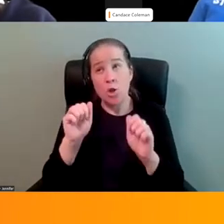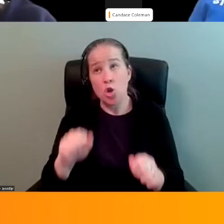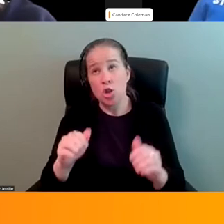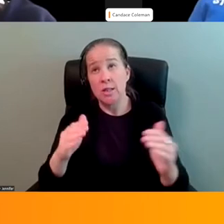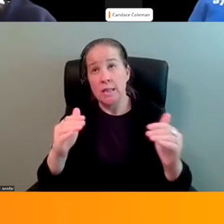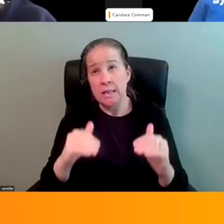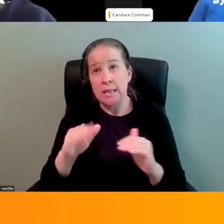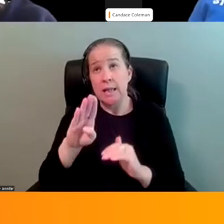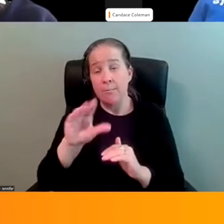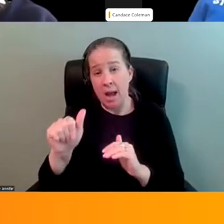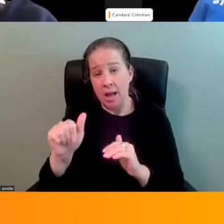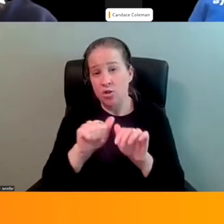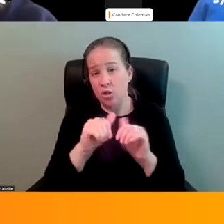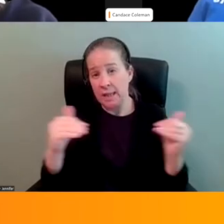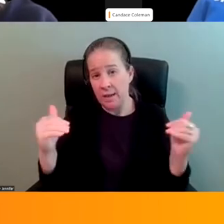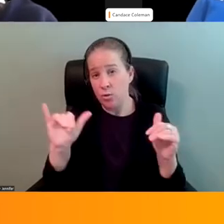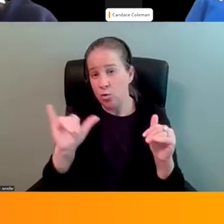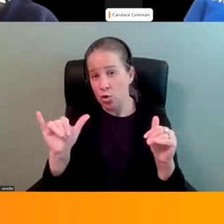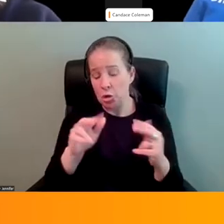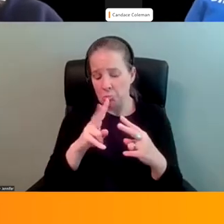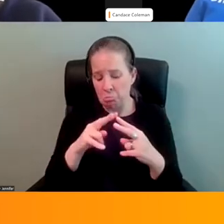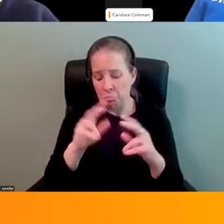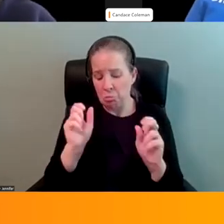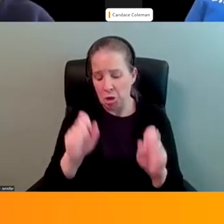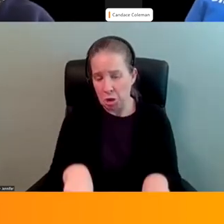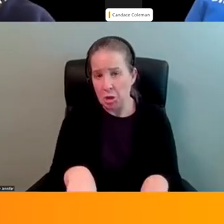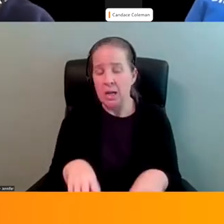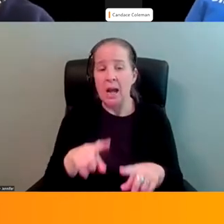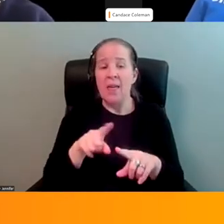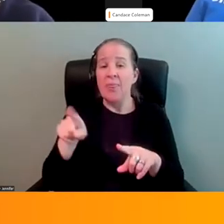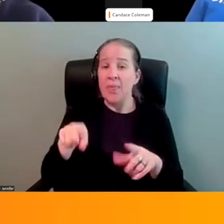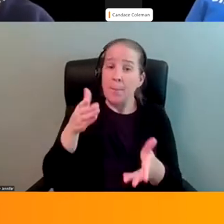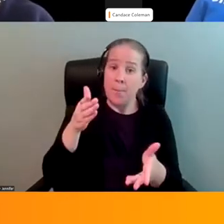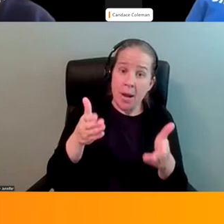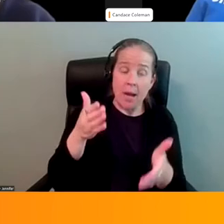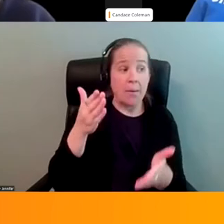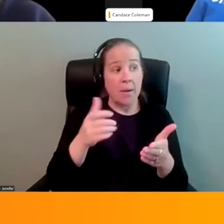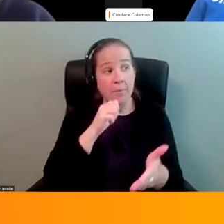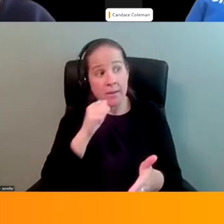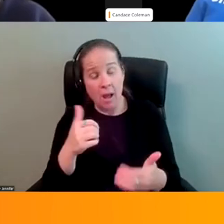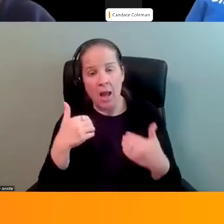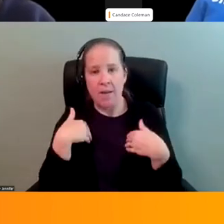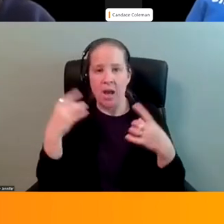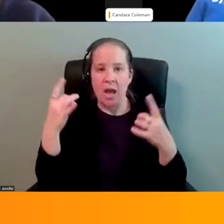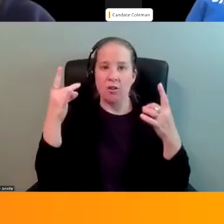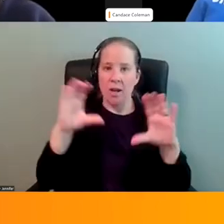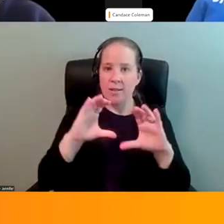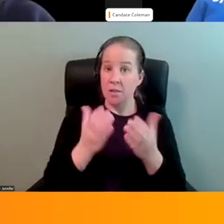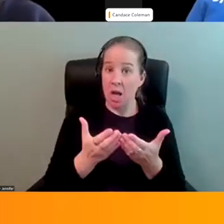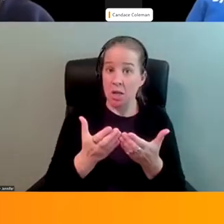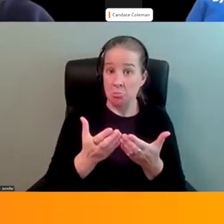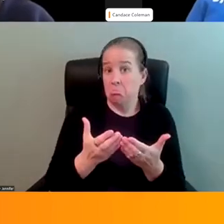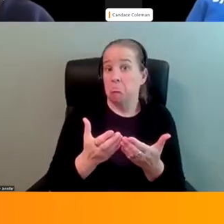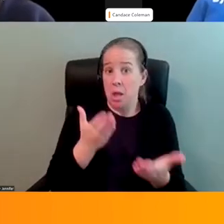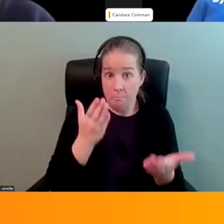too. It could be either one. They may or may not have had a crisis class. They may or may